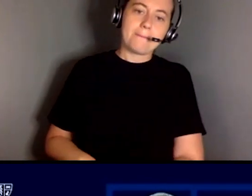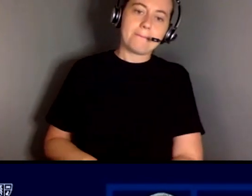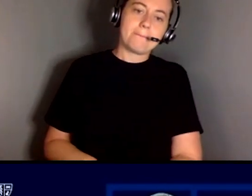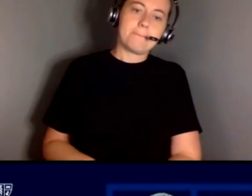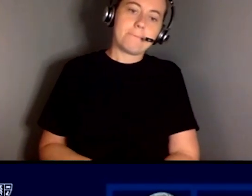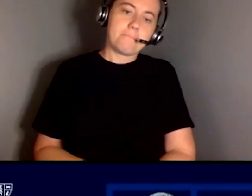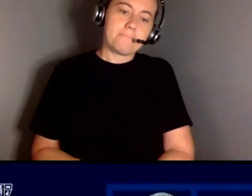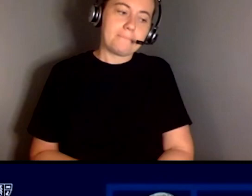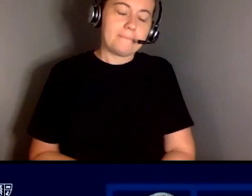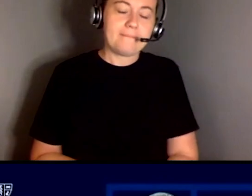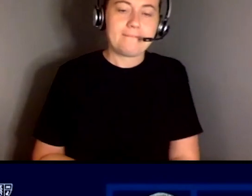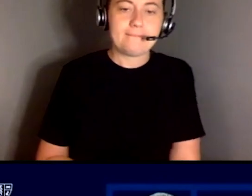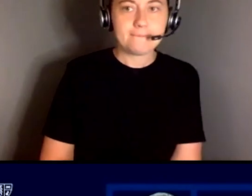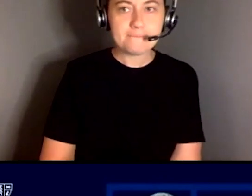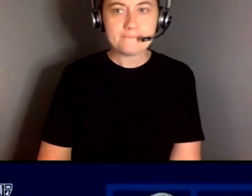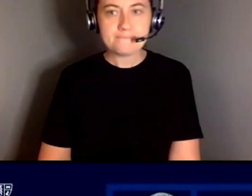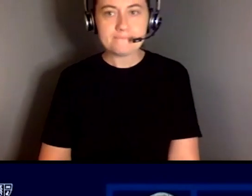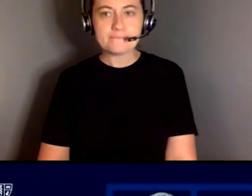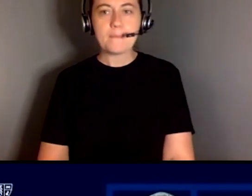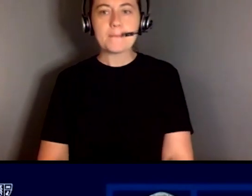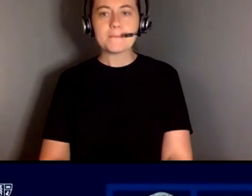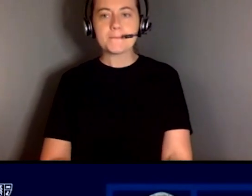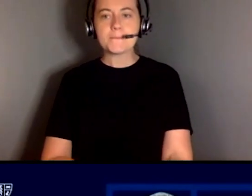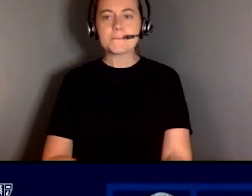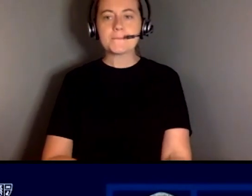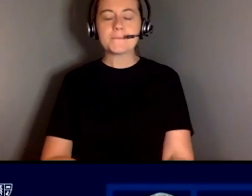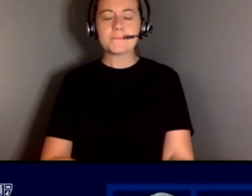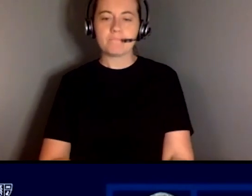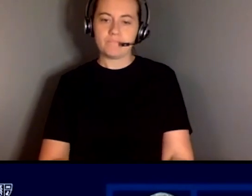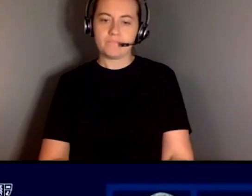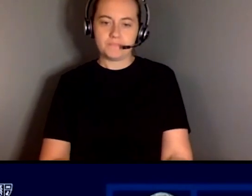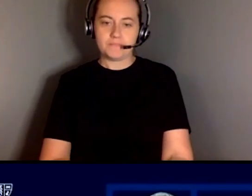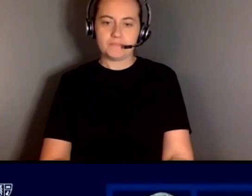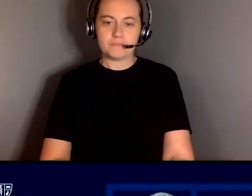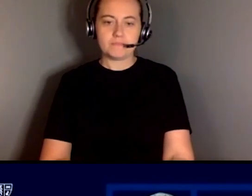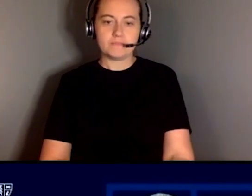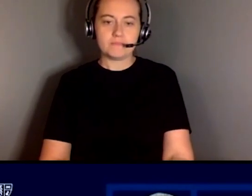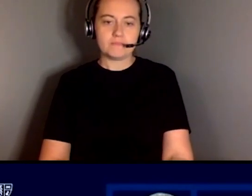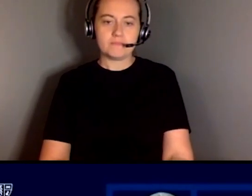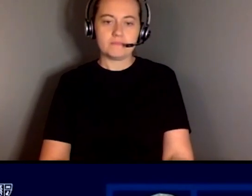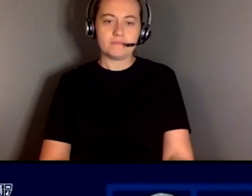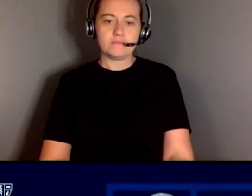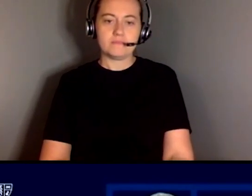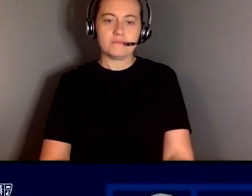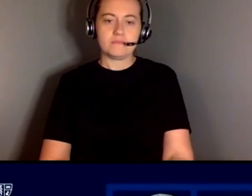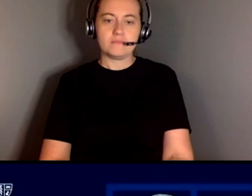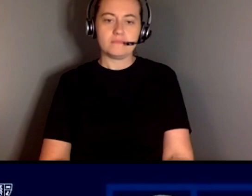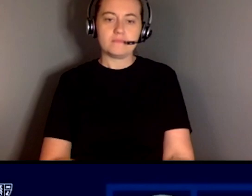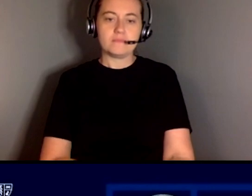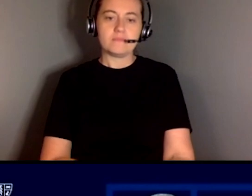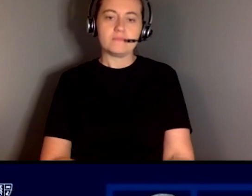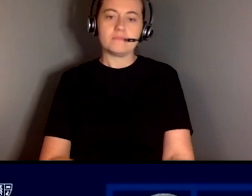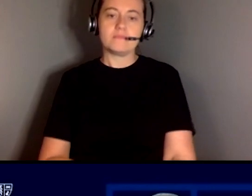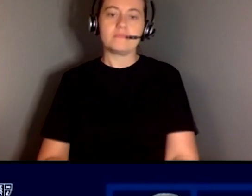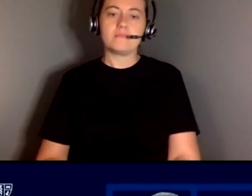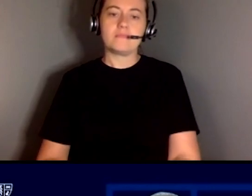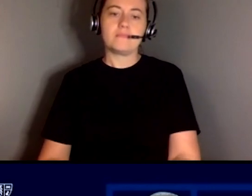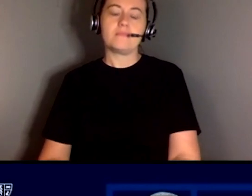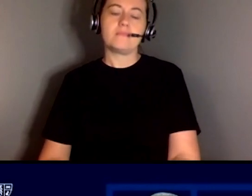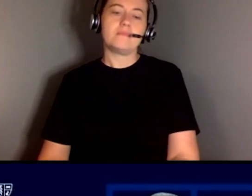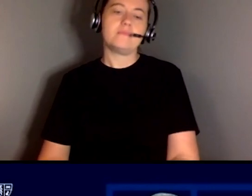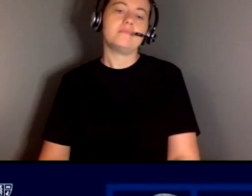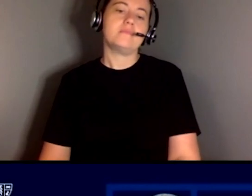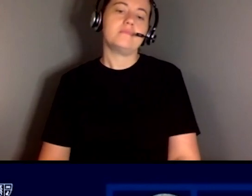a one-on-one this is going to have tests this is going to have essays this is going to have a practicum being able to describe